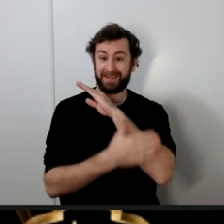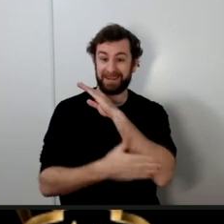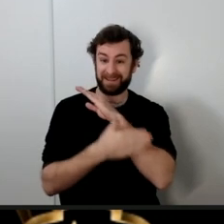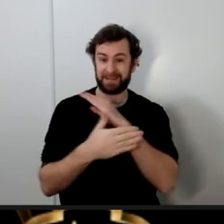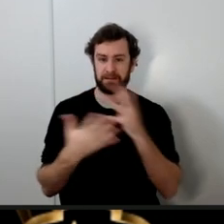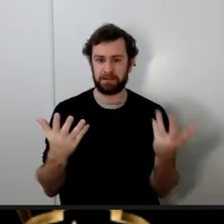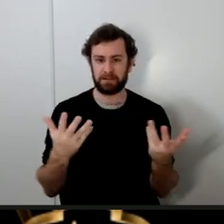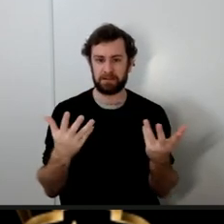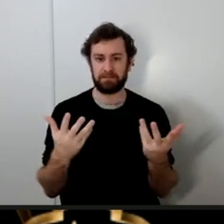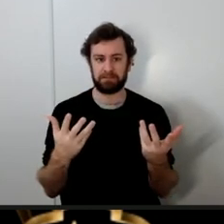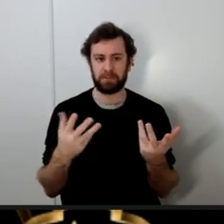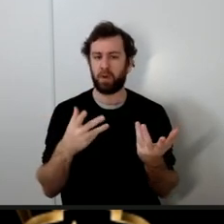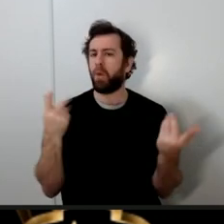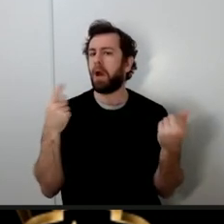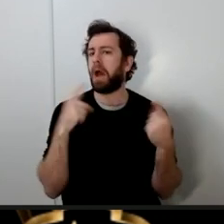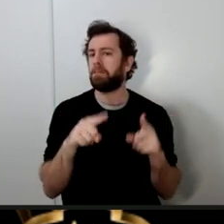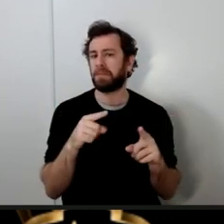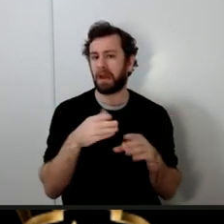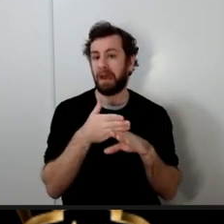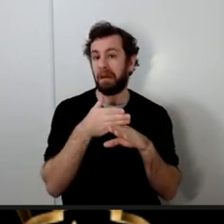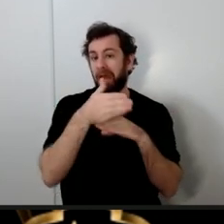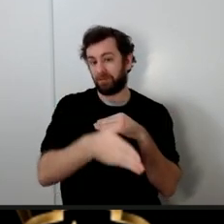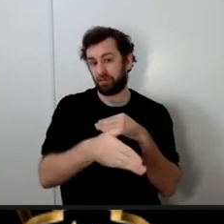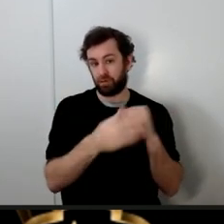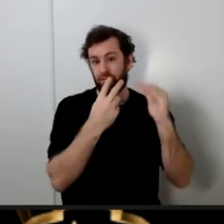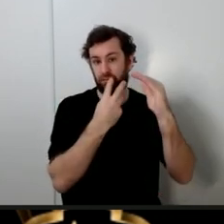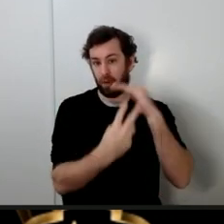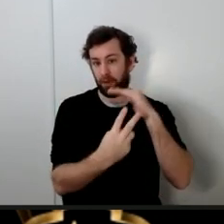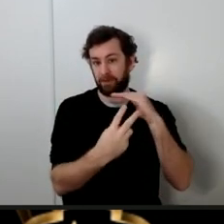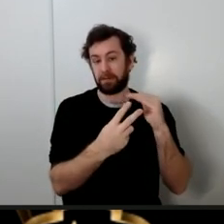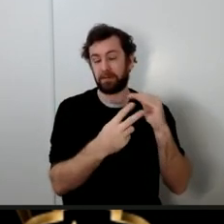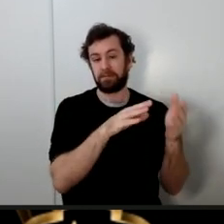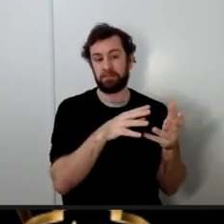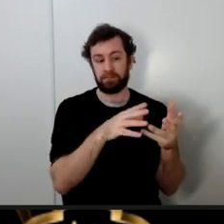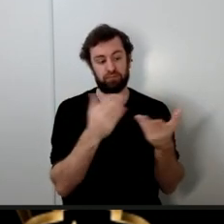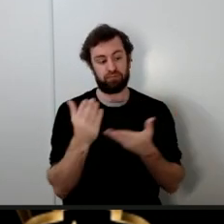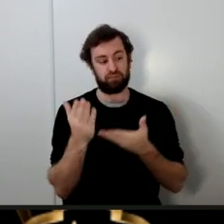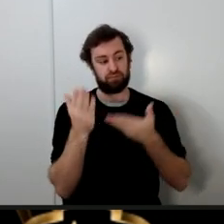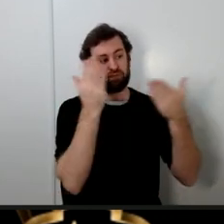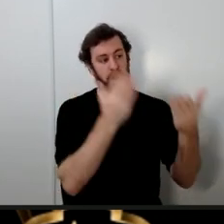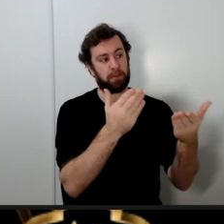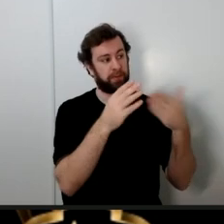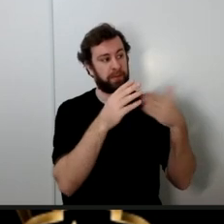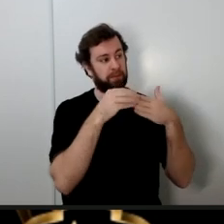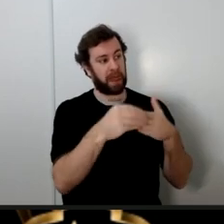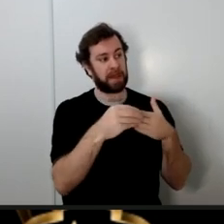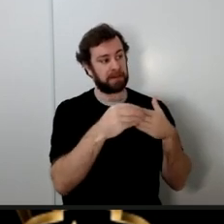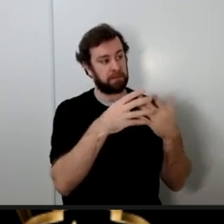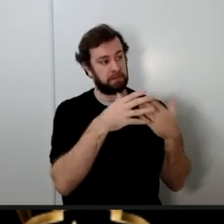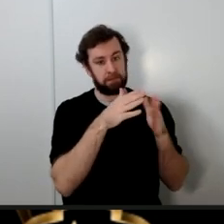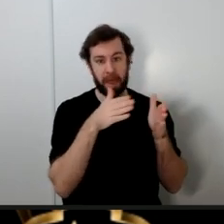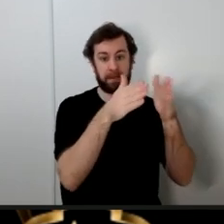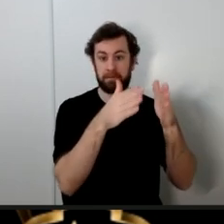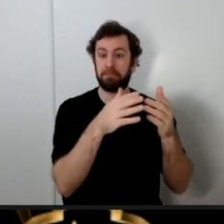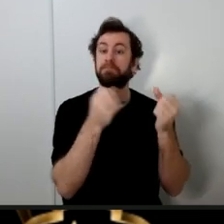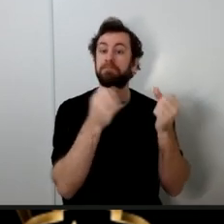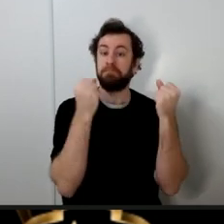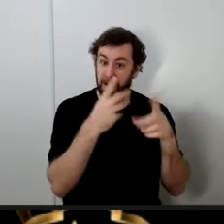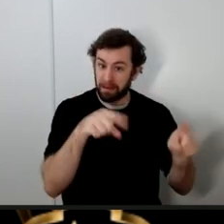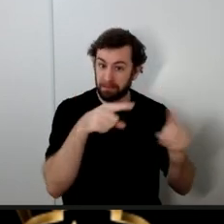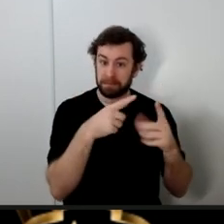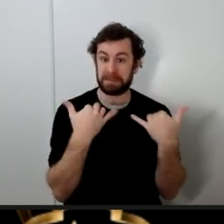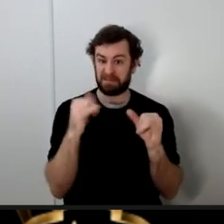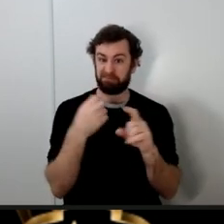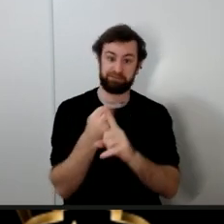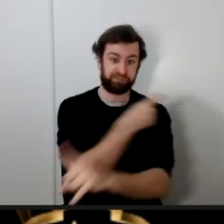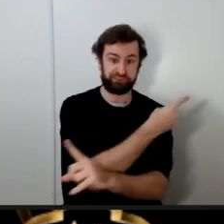what happened after their prophets brought them the path of guidance many of them went astray many of them